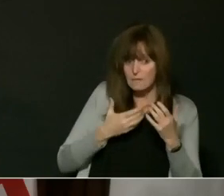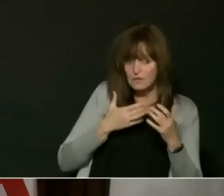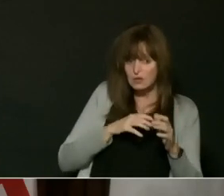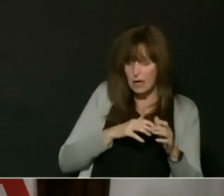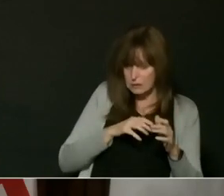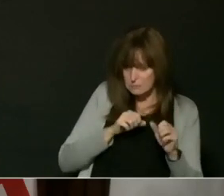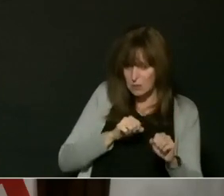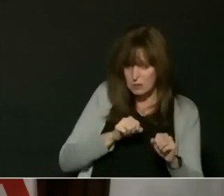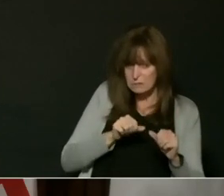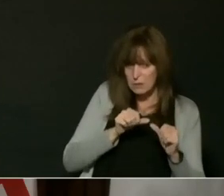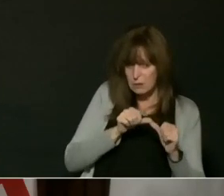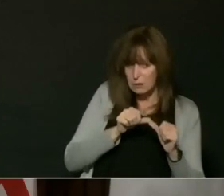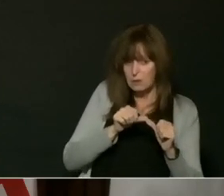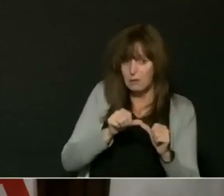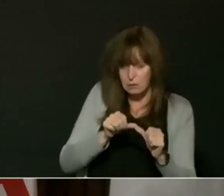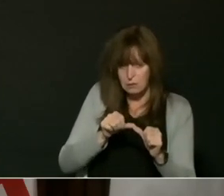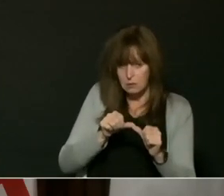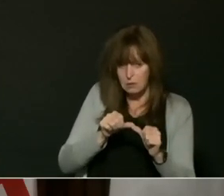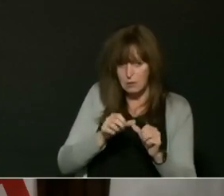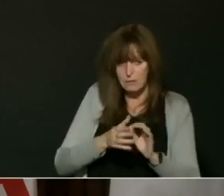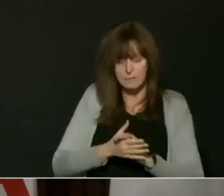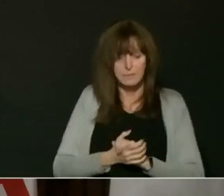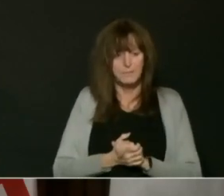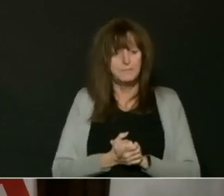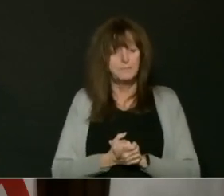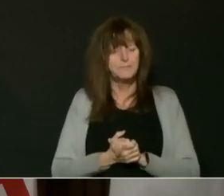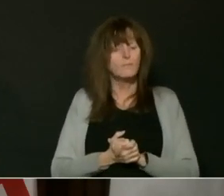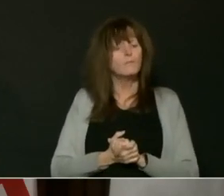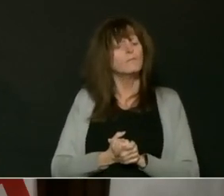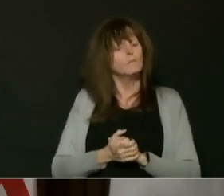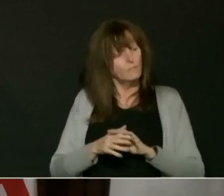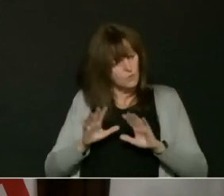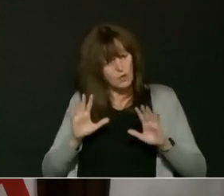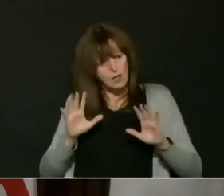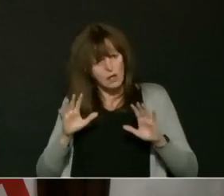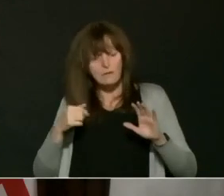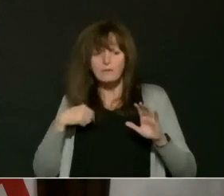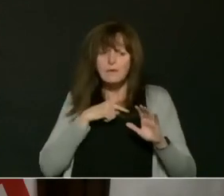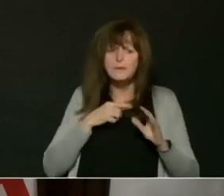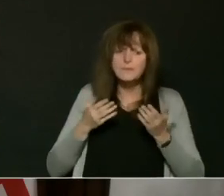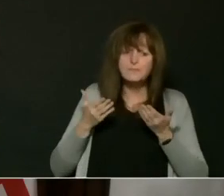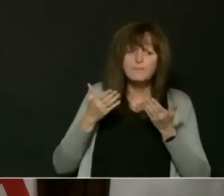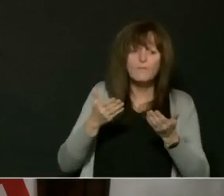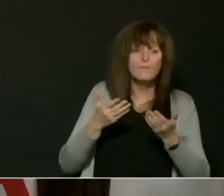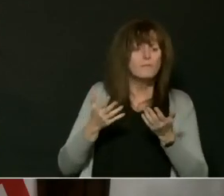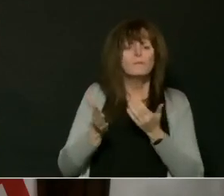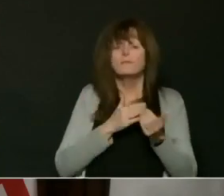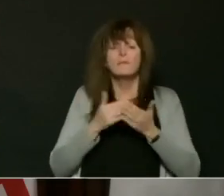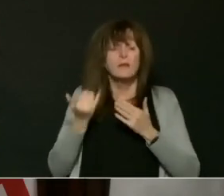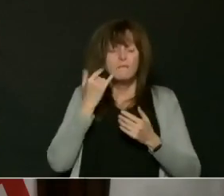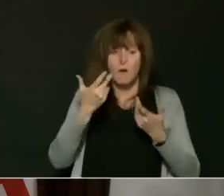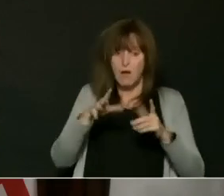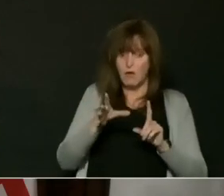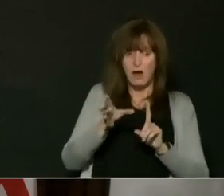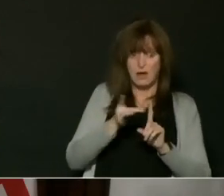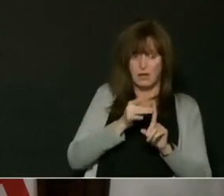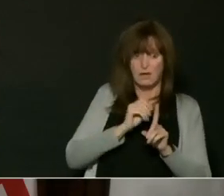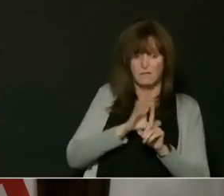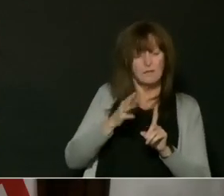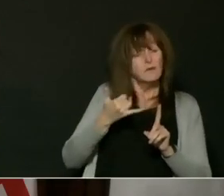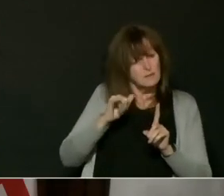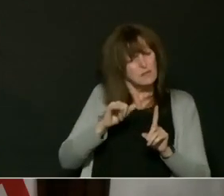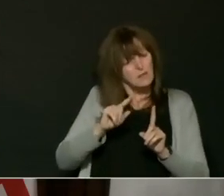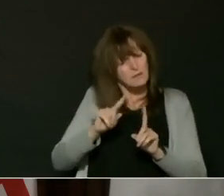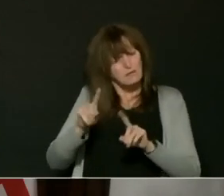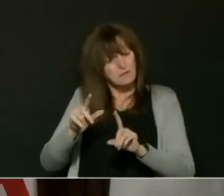is still recommended as it provides better protection against future infection. And it's never too late to get